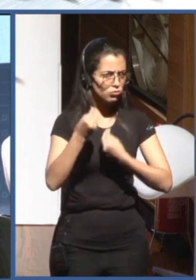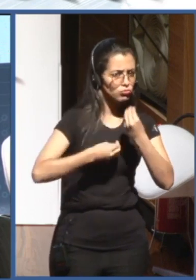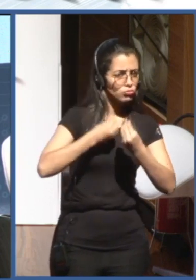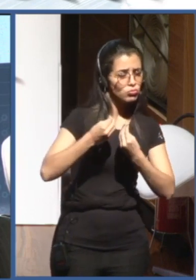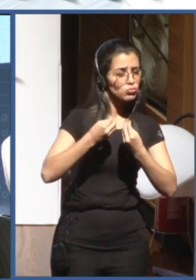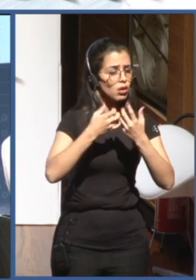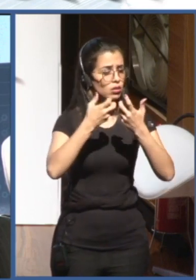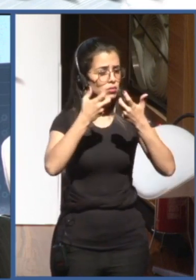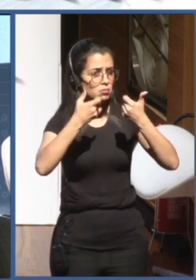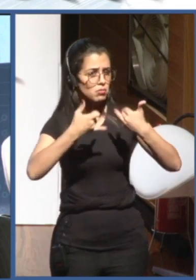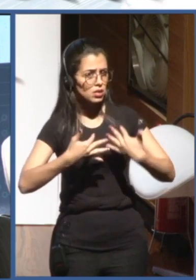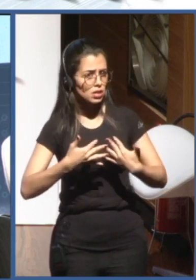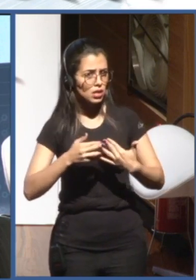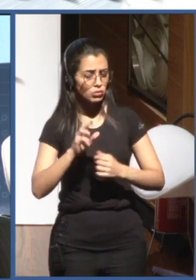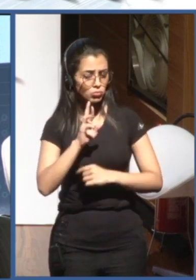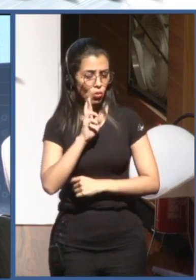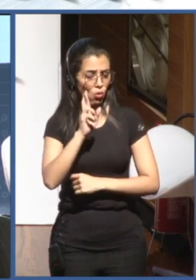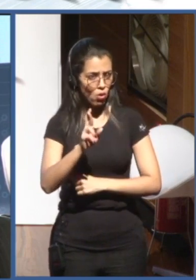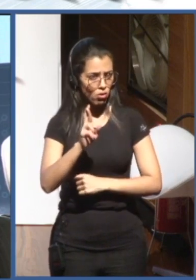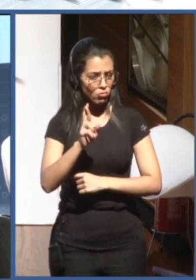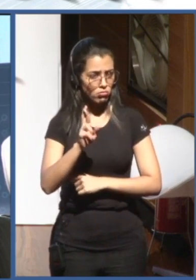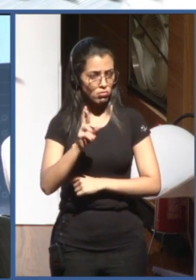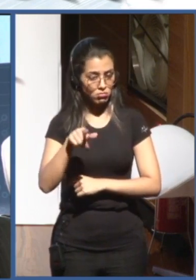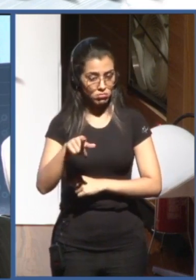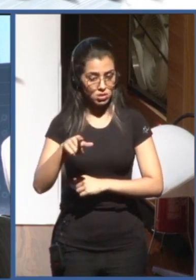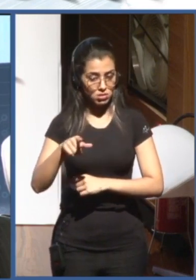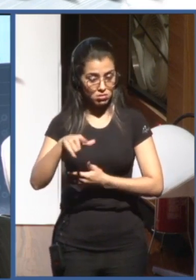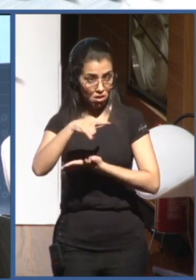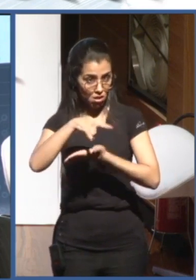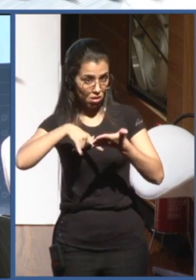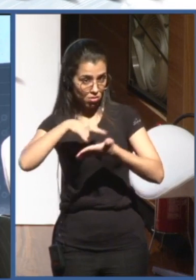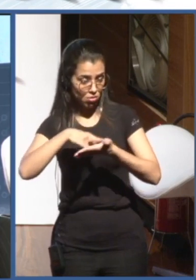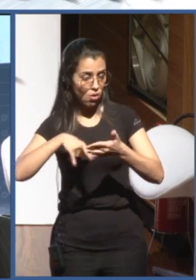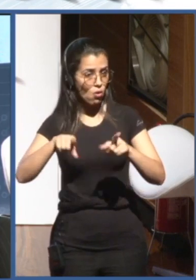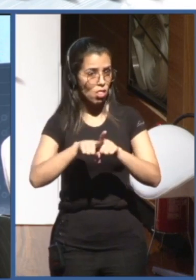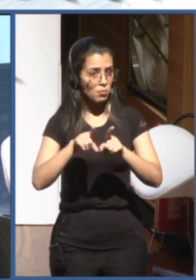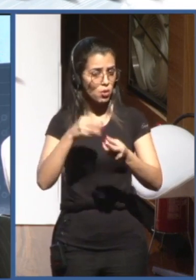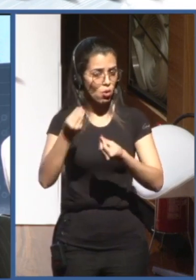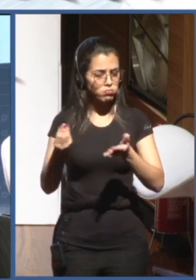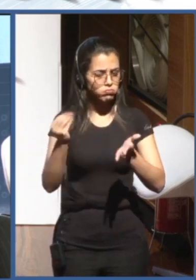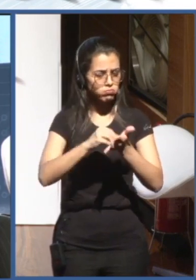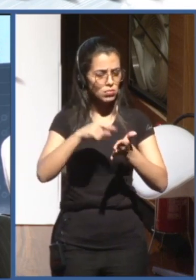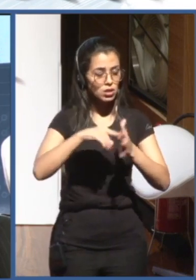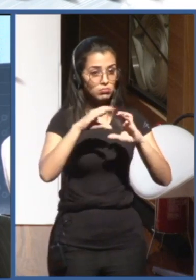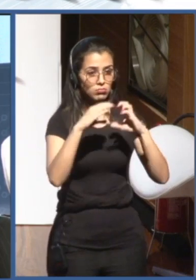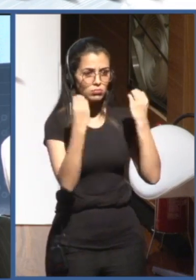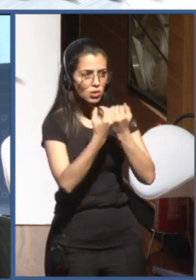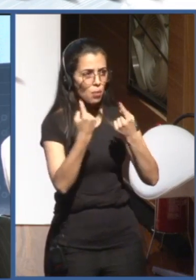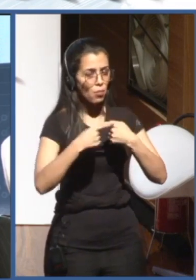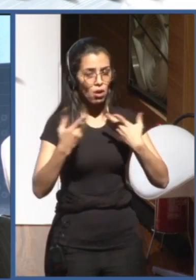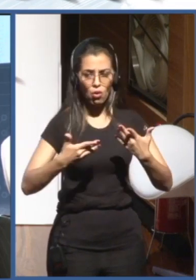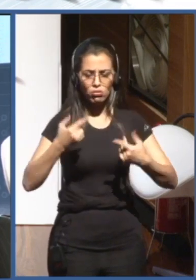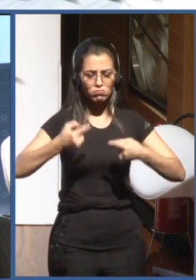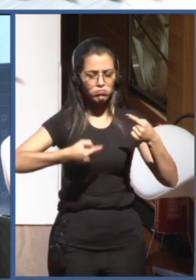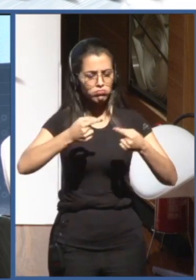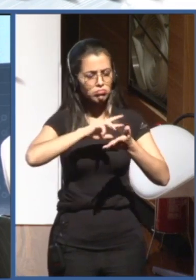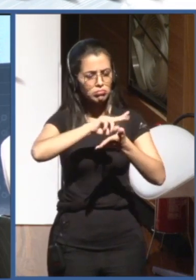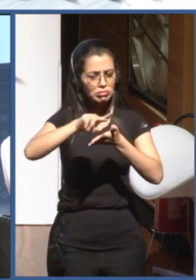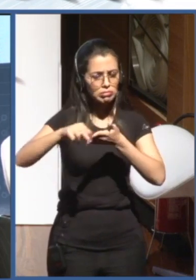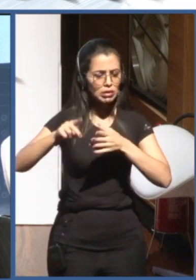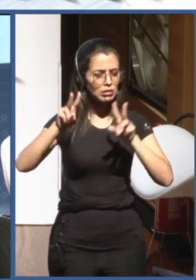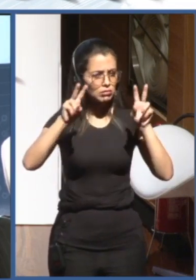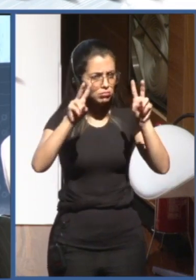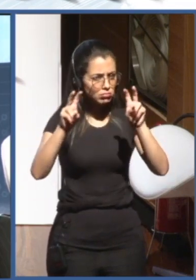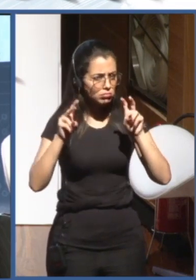how this could be used also maybe within this conference? Because we're discussing a lot of aspects related to this report issues. Yeah, please.